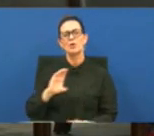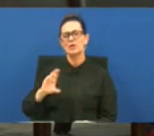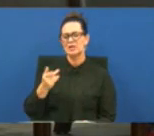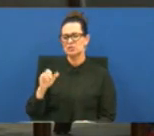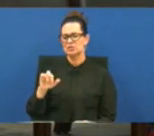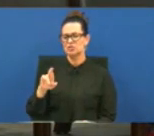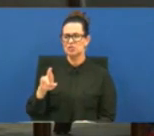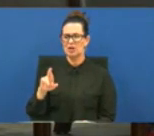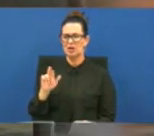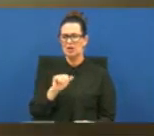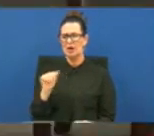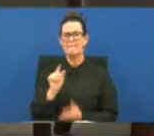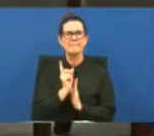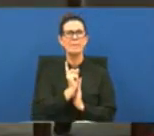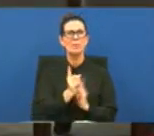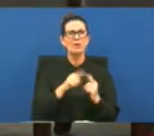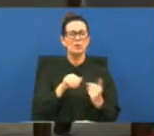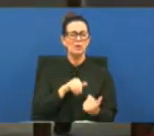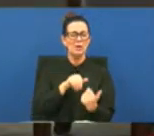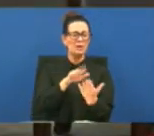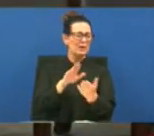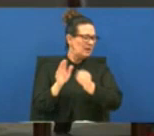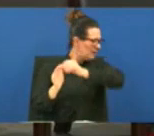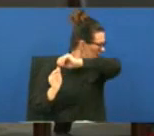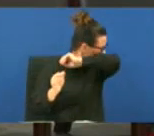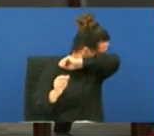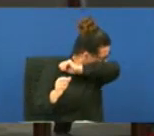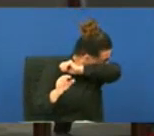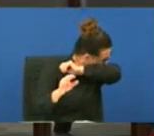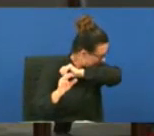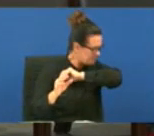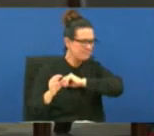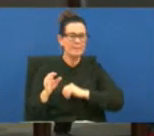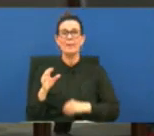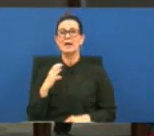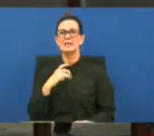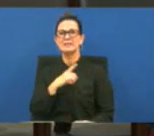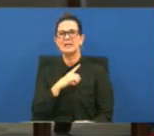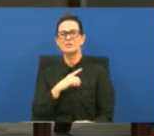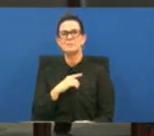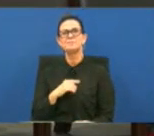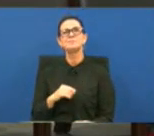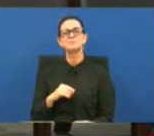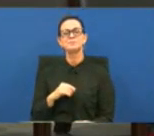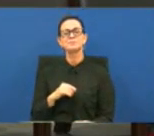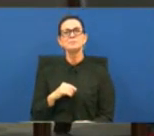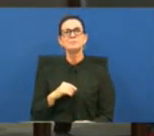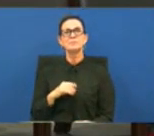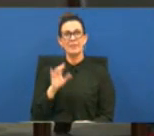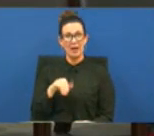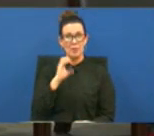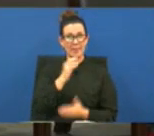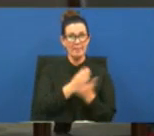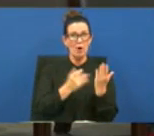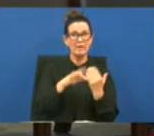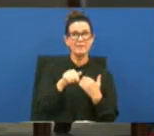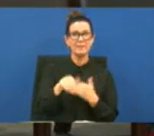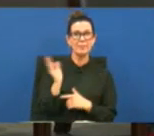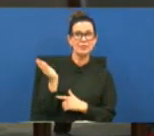to address the council if that's okay okay is that going to be part of your presentation yes sir it is